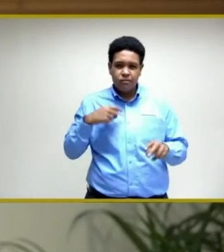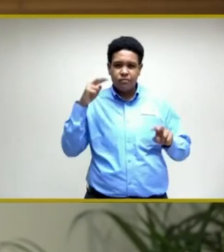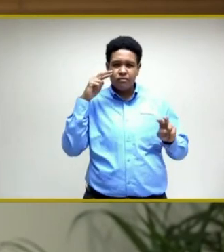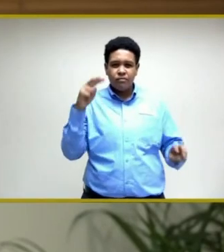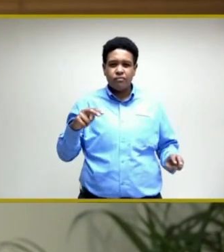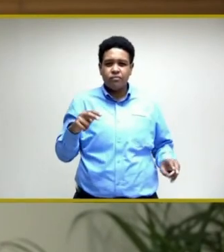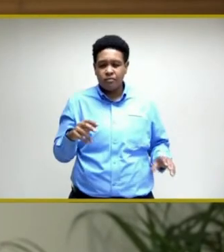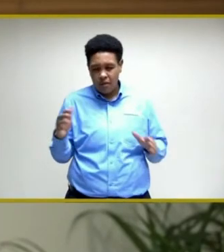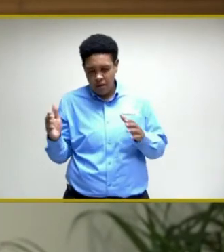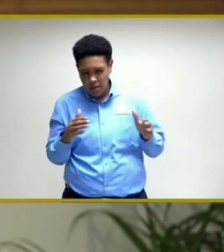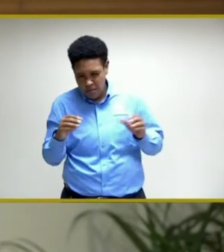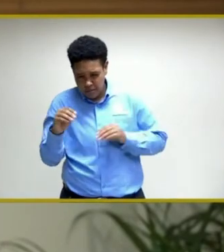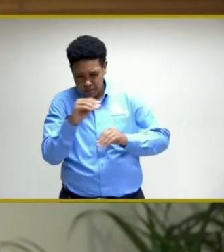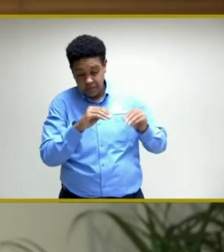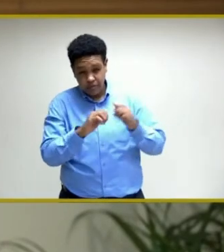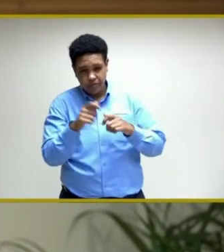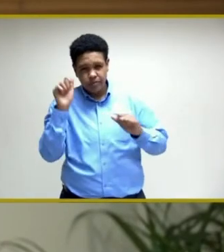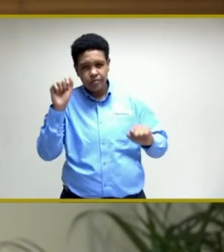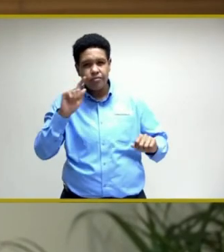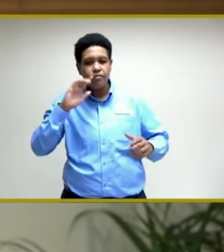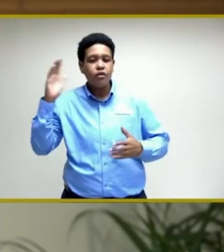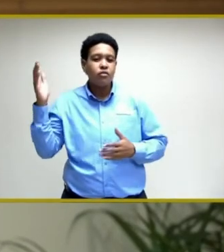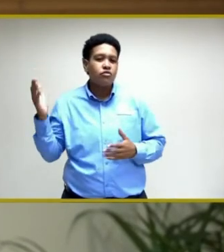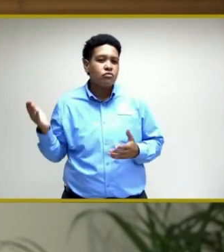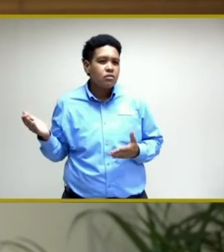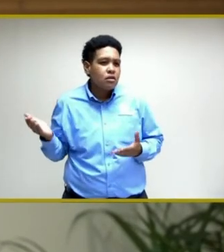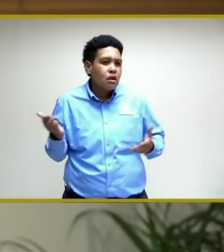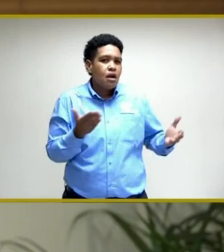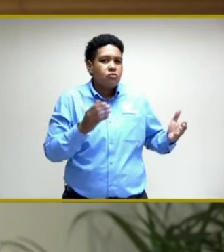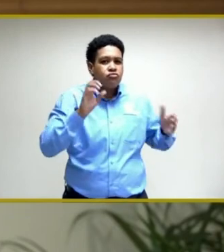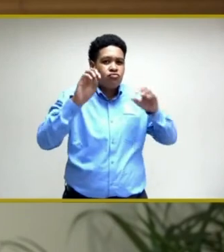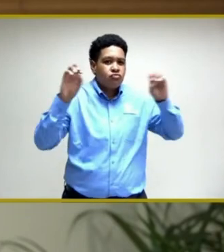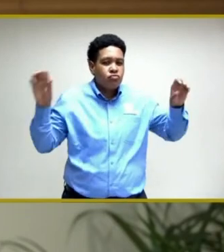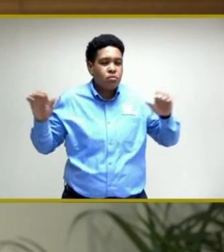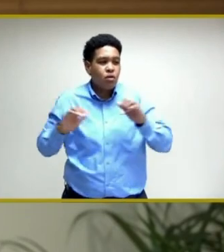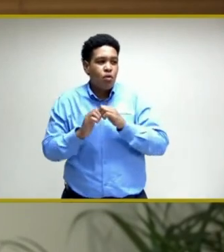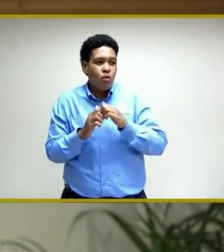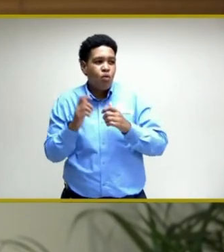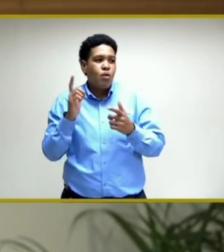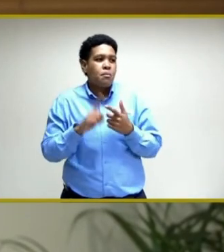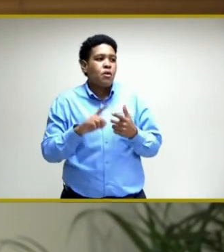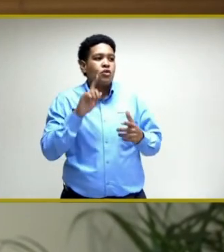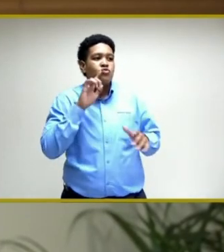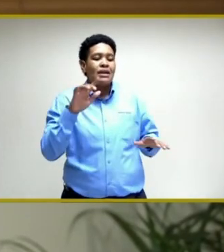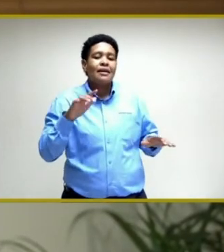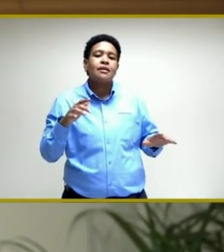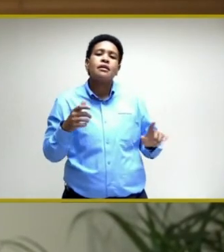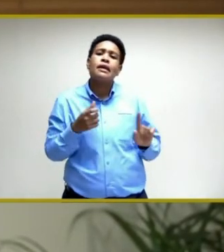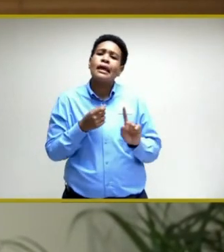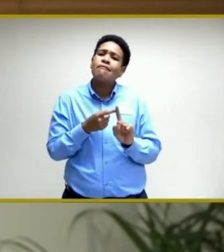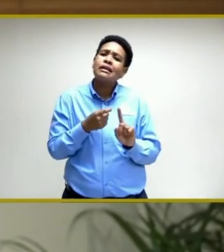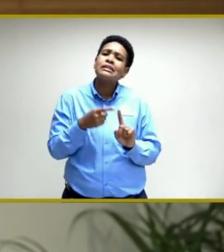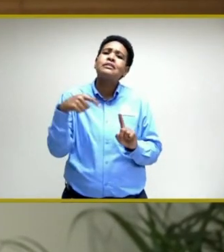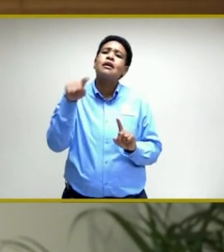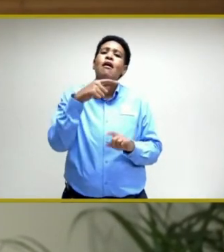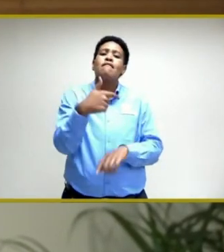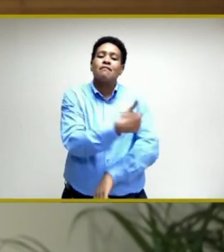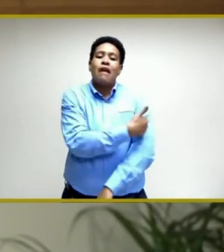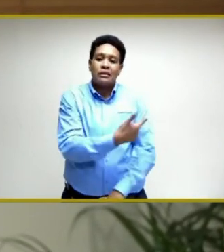the logistics of how it can be transported and the efficacy of the vaccine maintained.